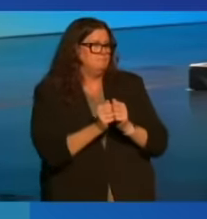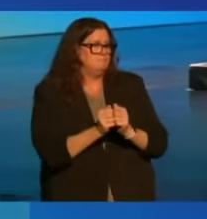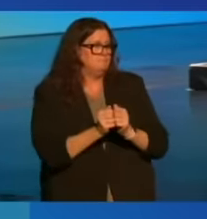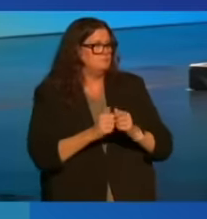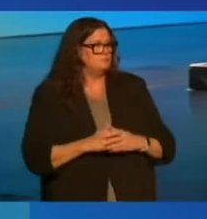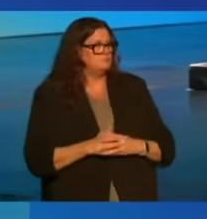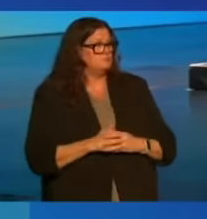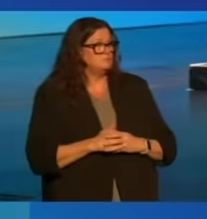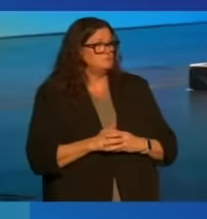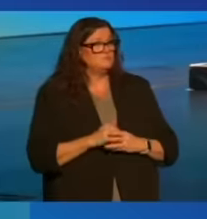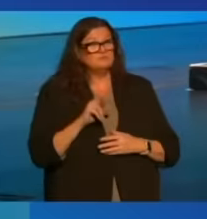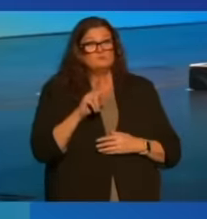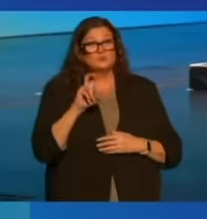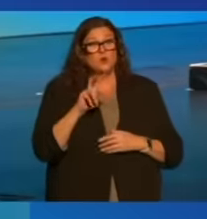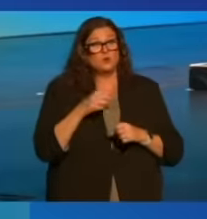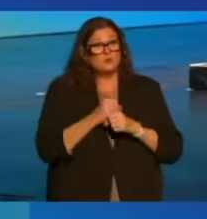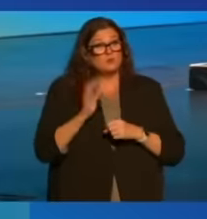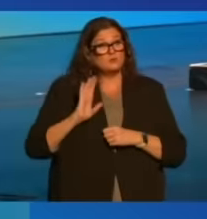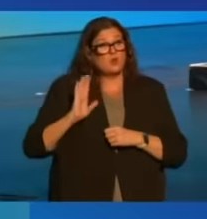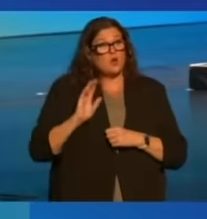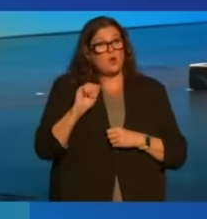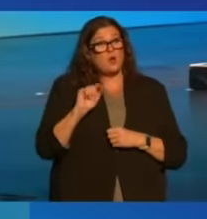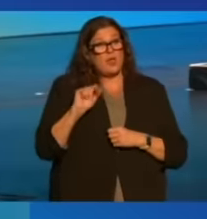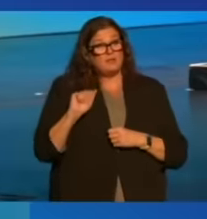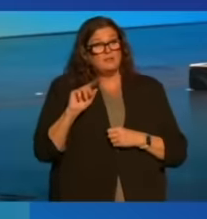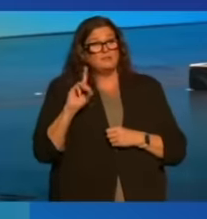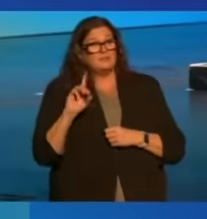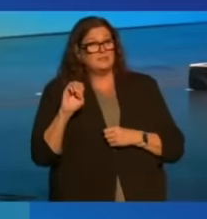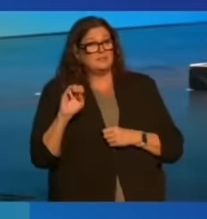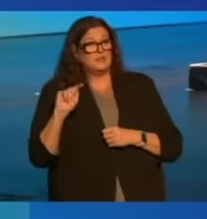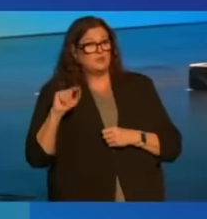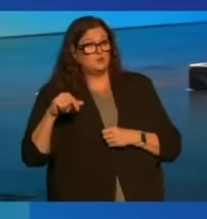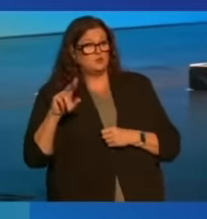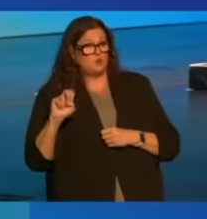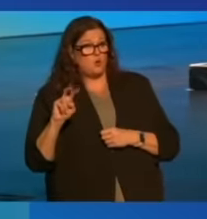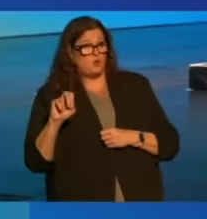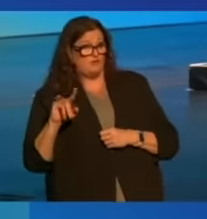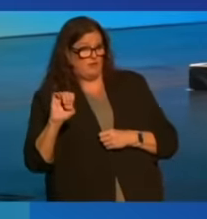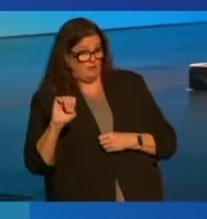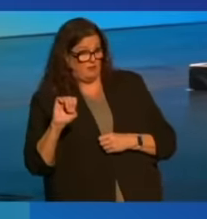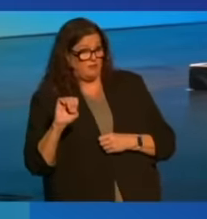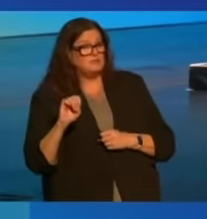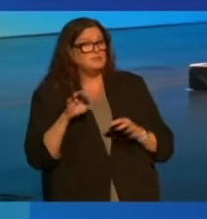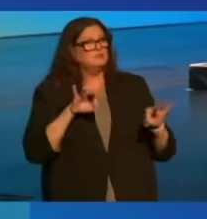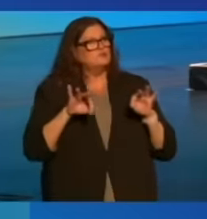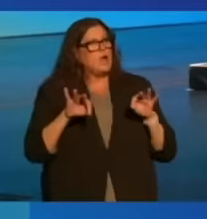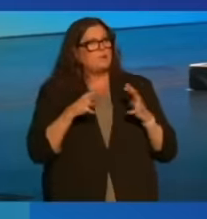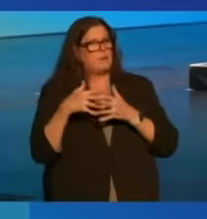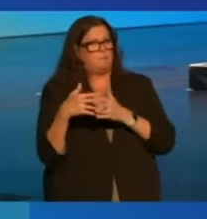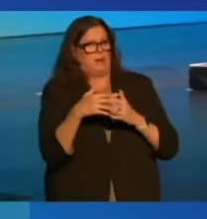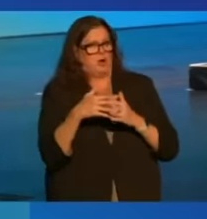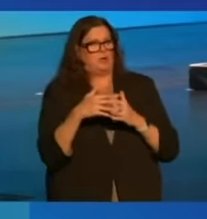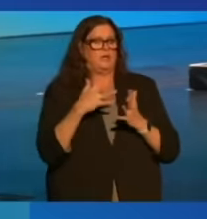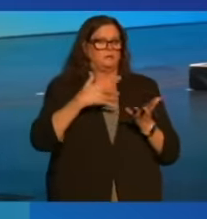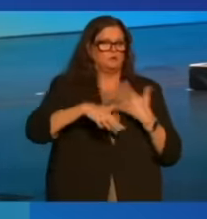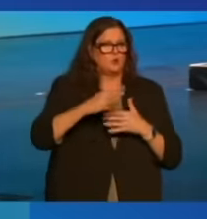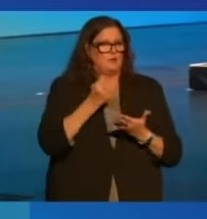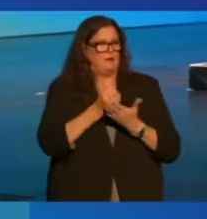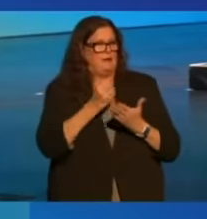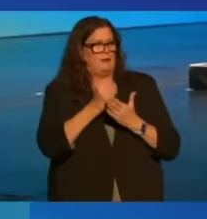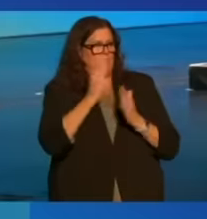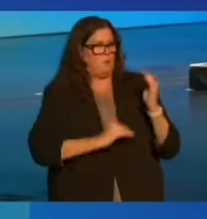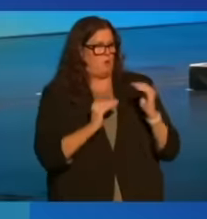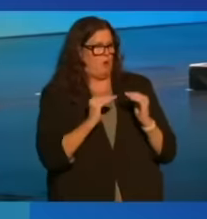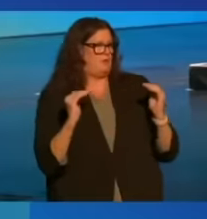Almost 200 years ago, Alex de Tocqueville described American society, American social and economic